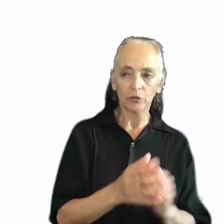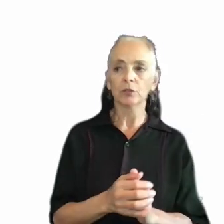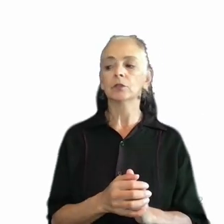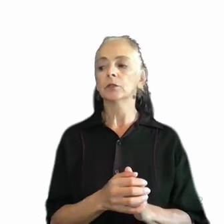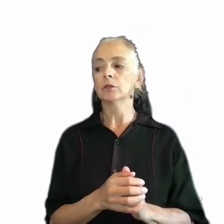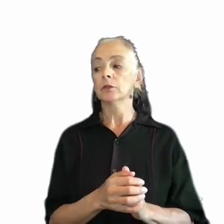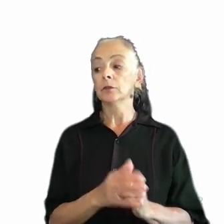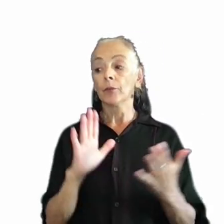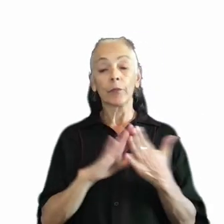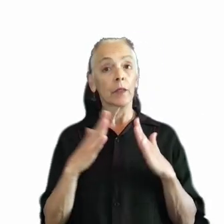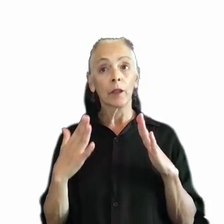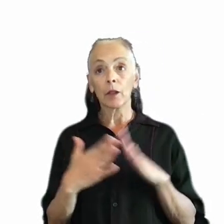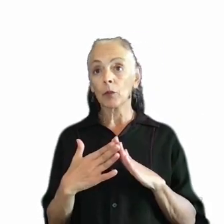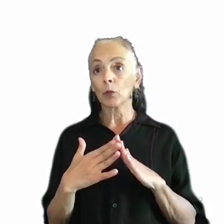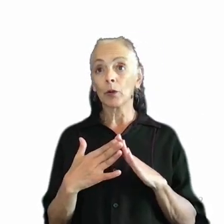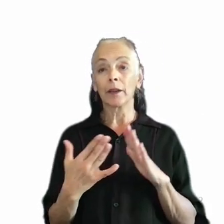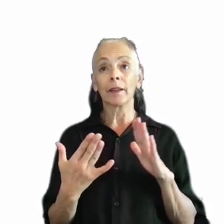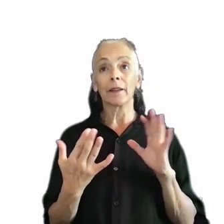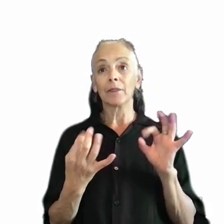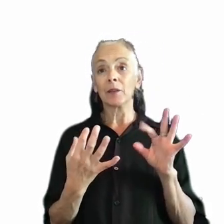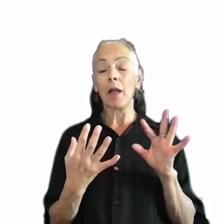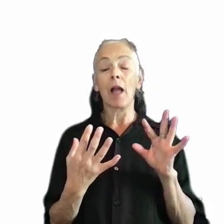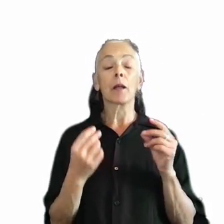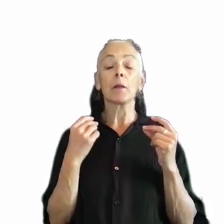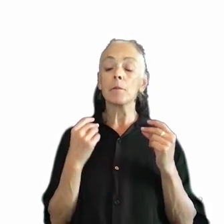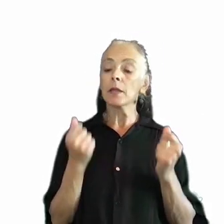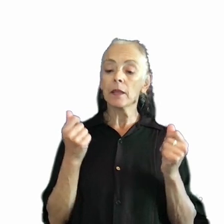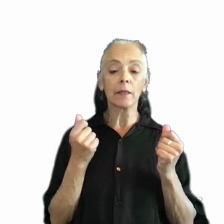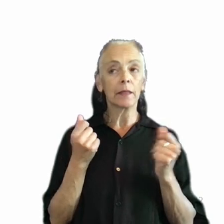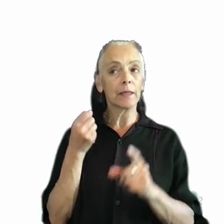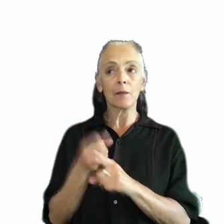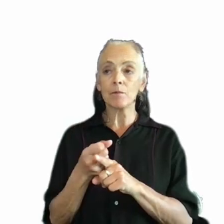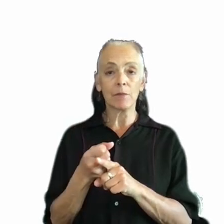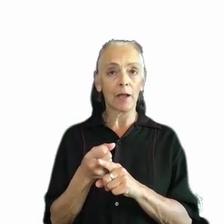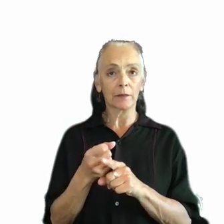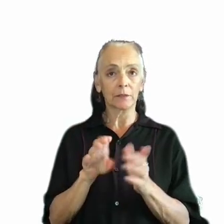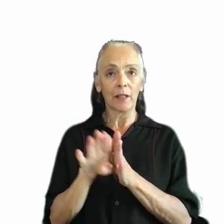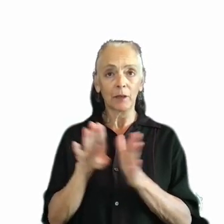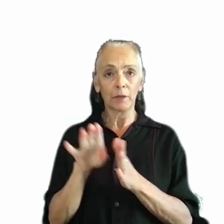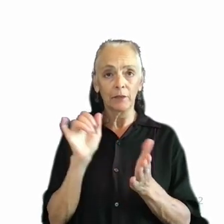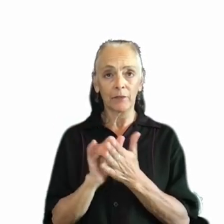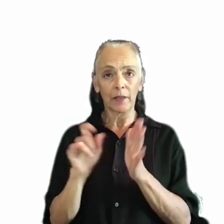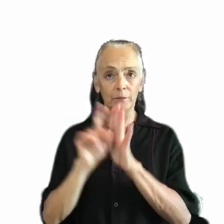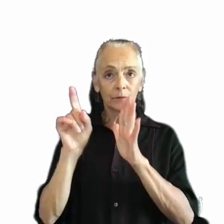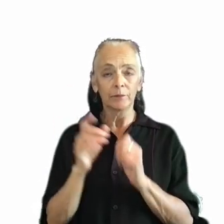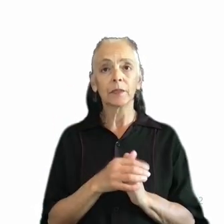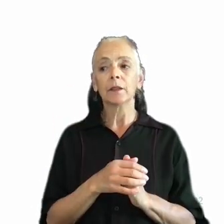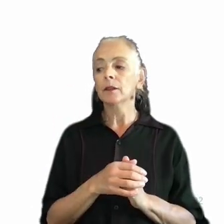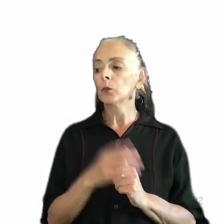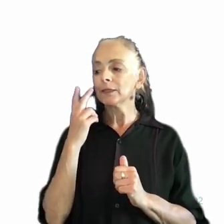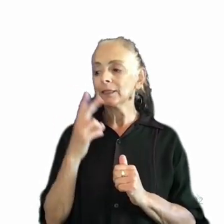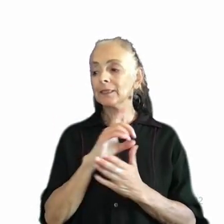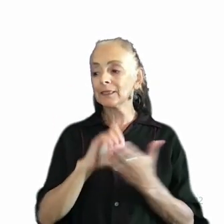community feedback had immediate impact on feature development. So here we see, you know, this designing for one and then